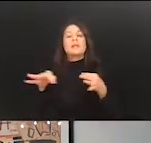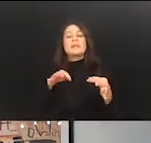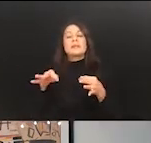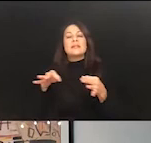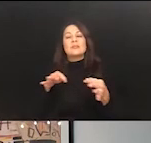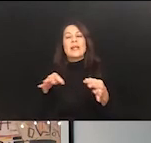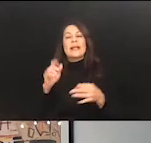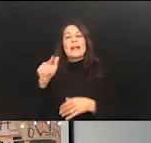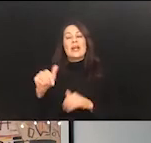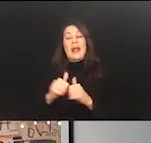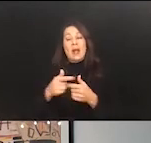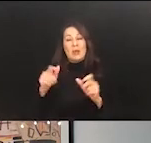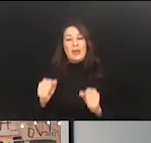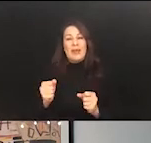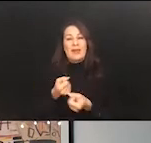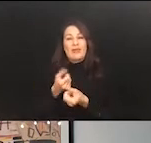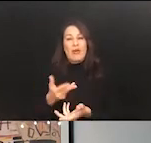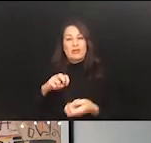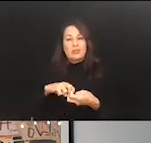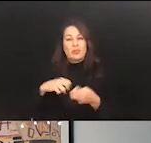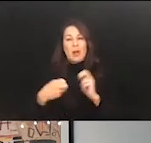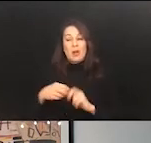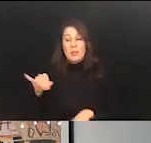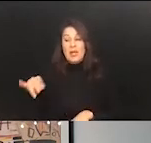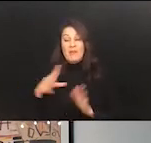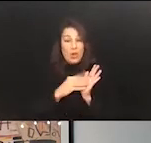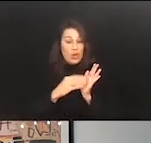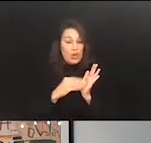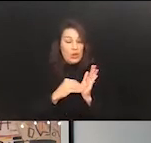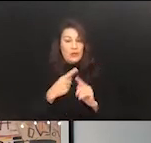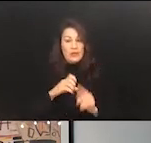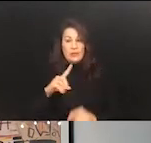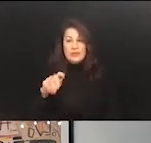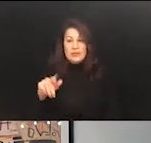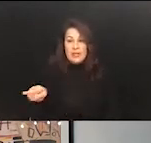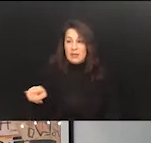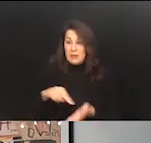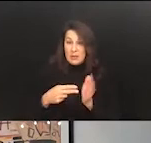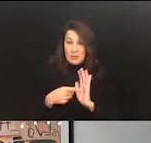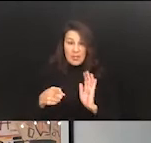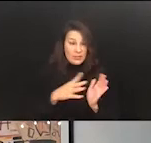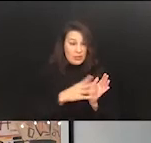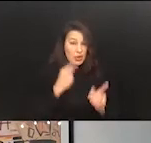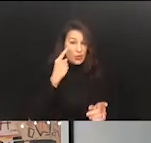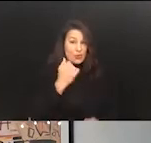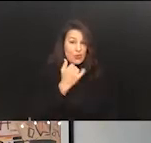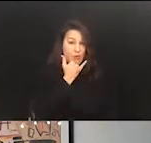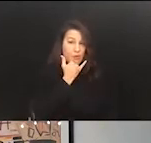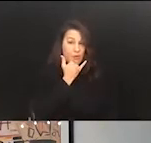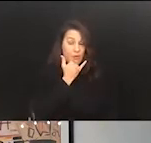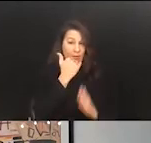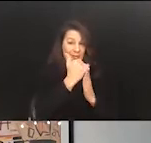problems because if it keeps learning from data, is it learning the wrong lessons in some cases?